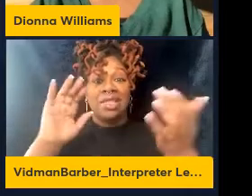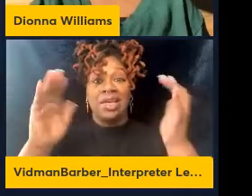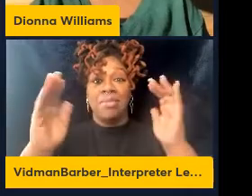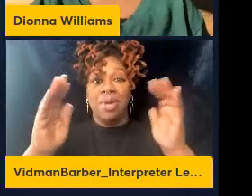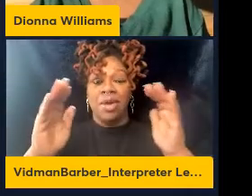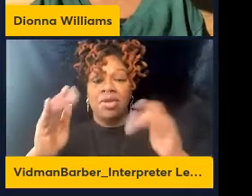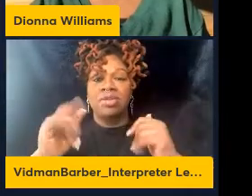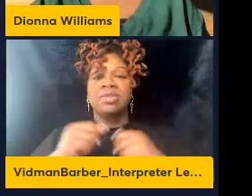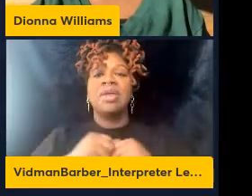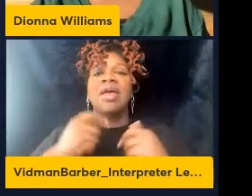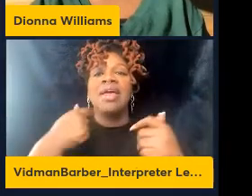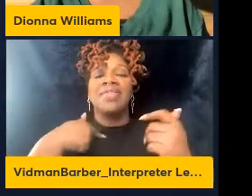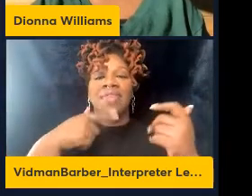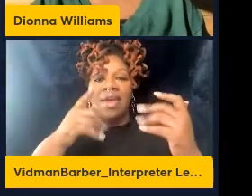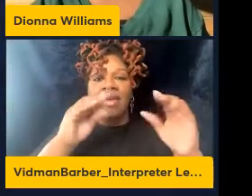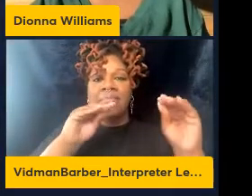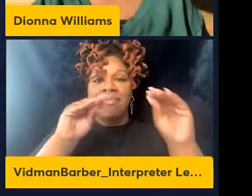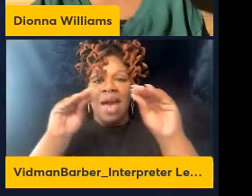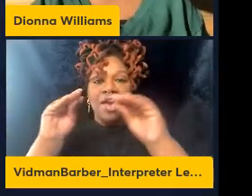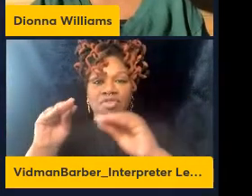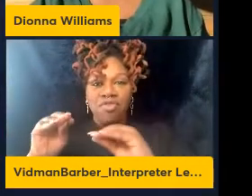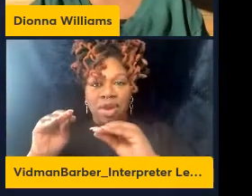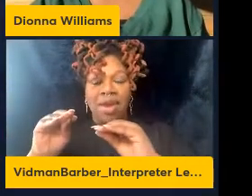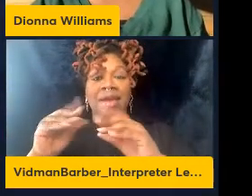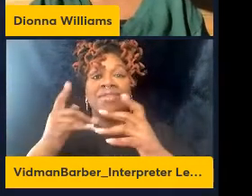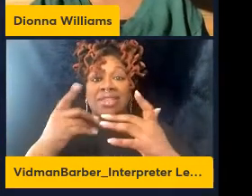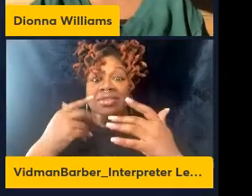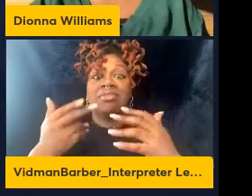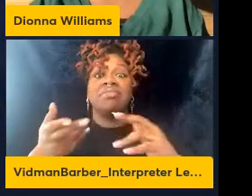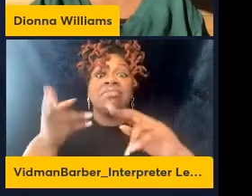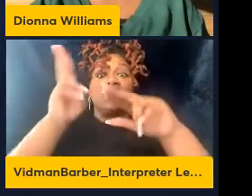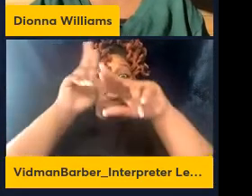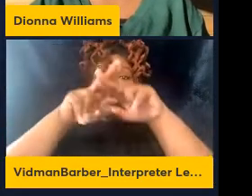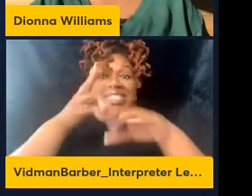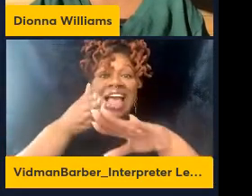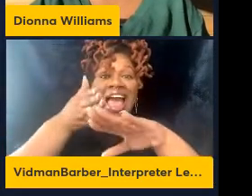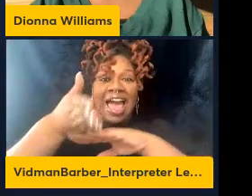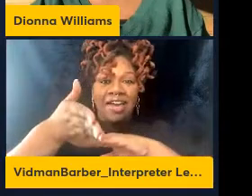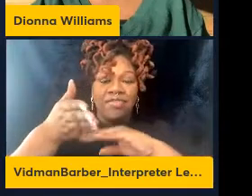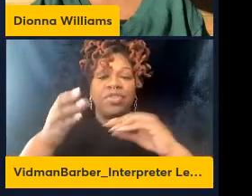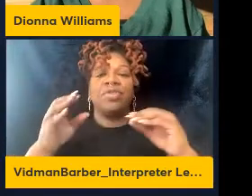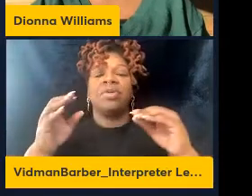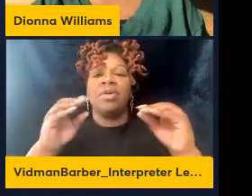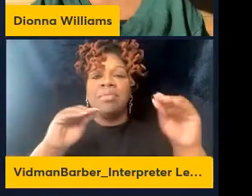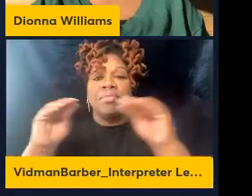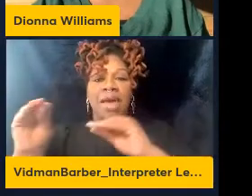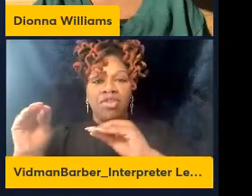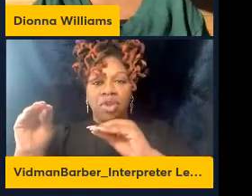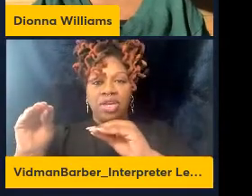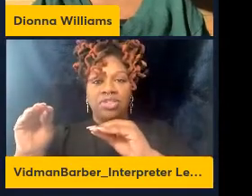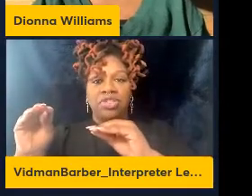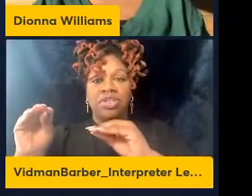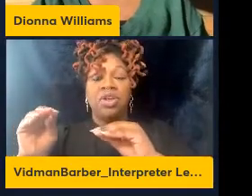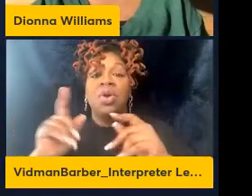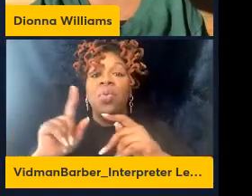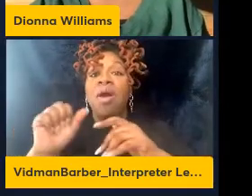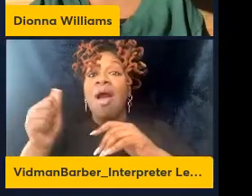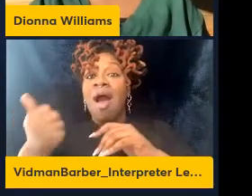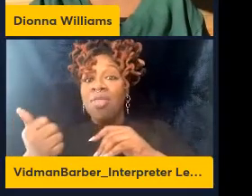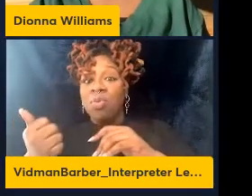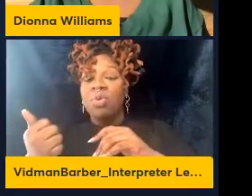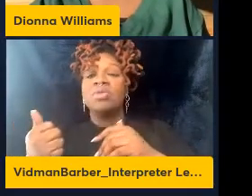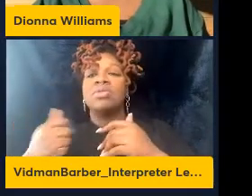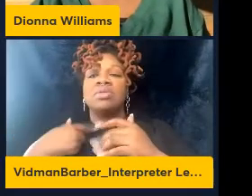migrate. They're highly enriched after migration compared to before migration, whereas other monocyte populations migrate to a much lower extent.